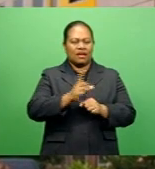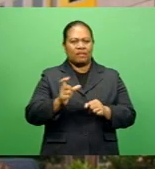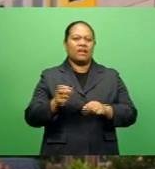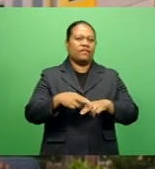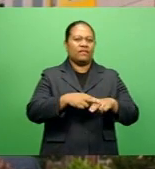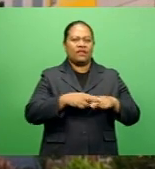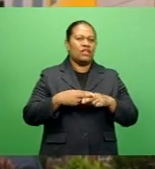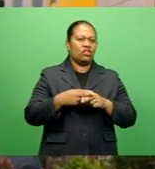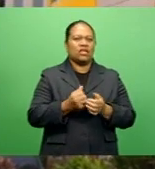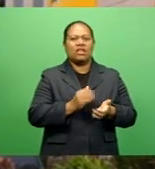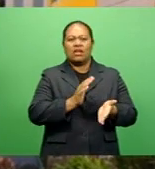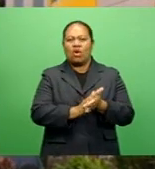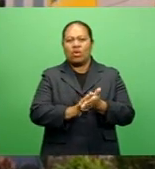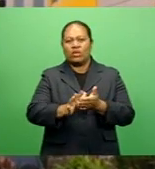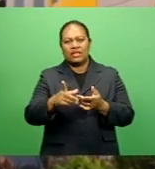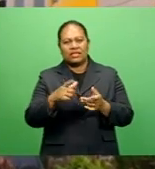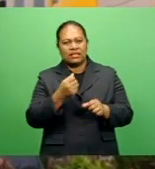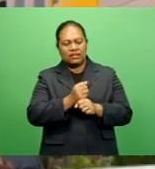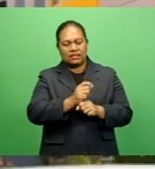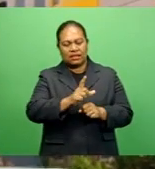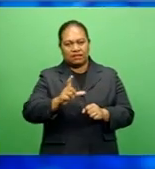Limited, with immediate effect.